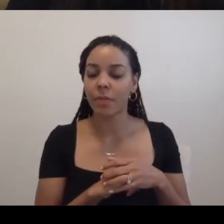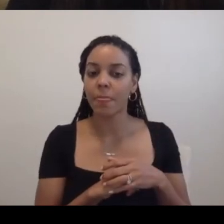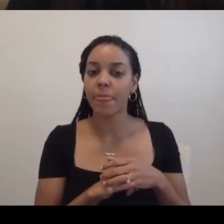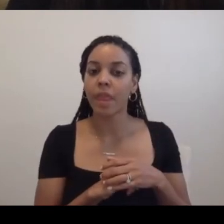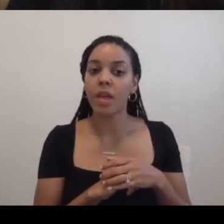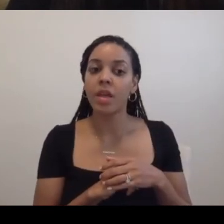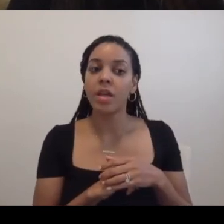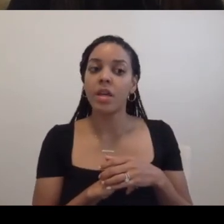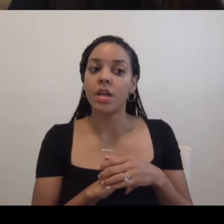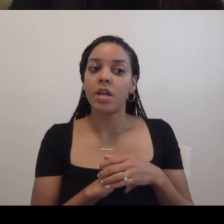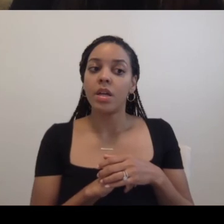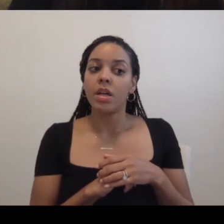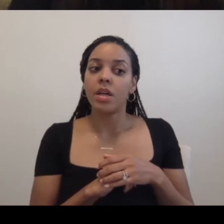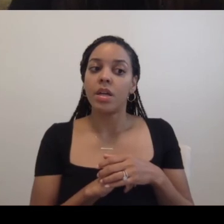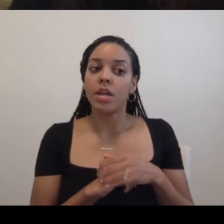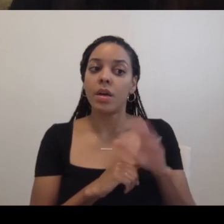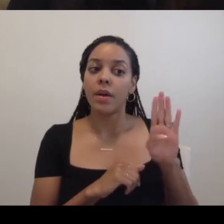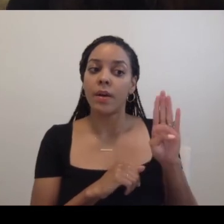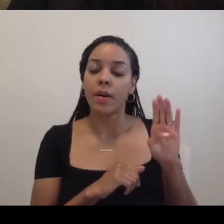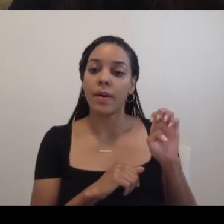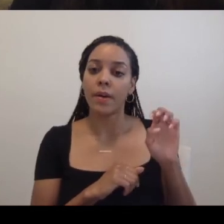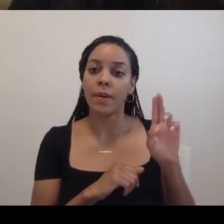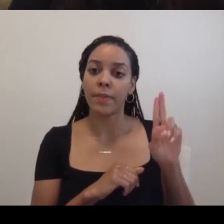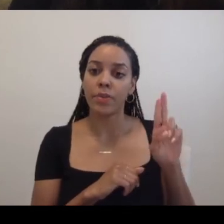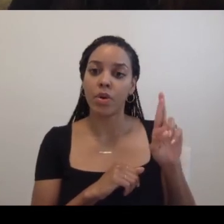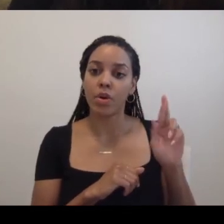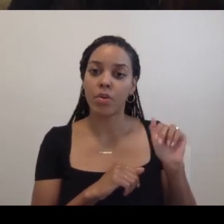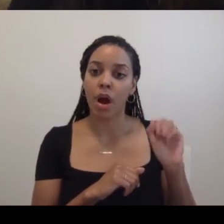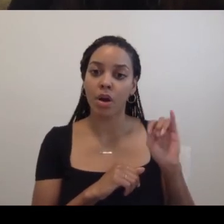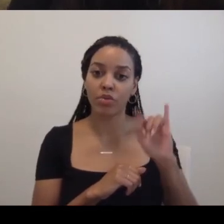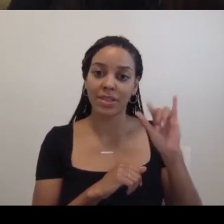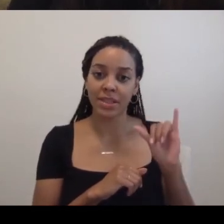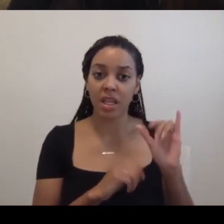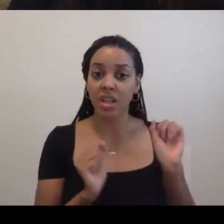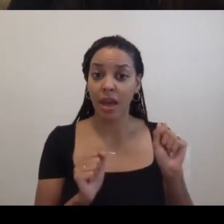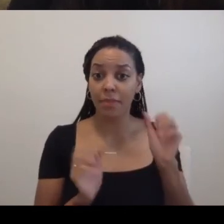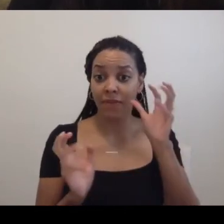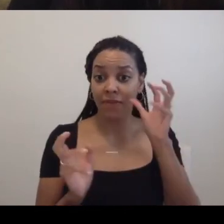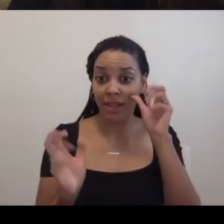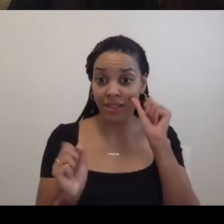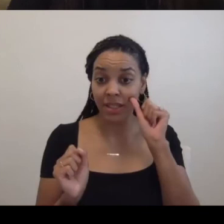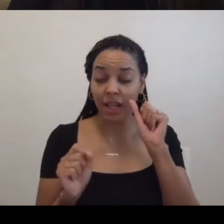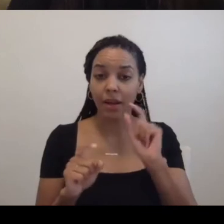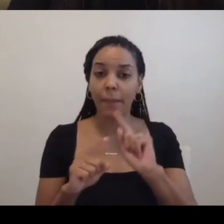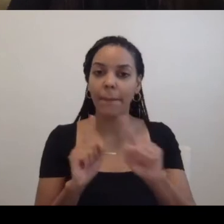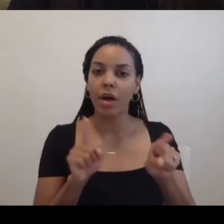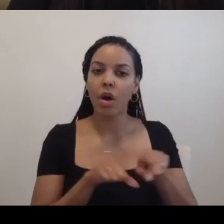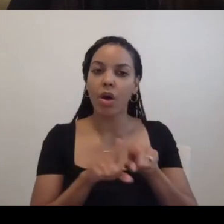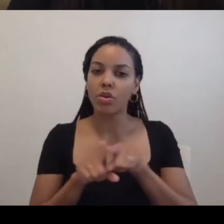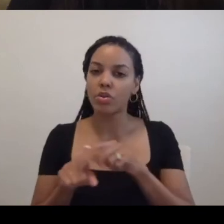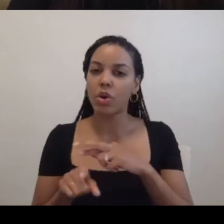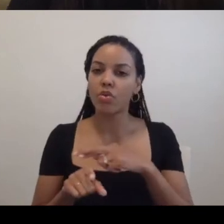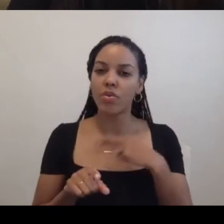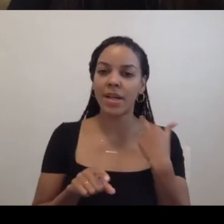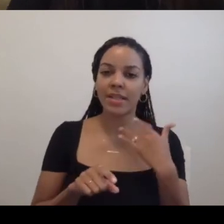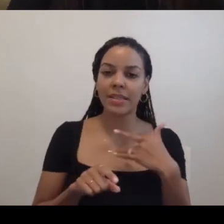uh, can be fascinating, which it is, but it can also be risk-averse, uh, slow.